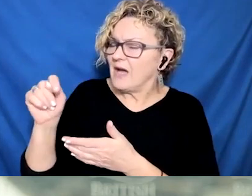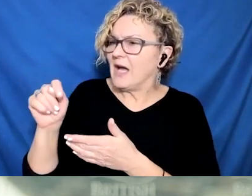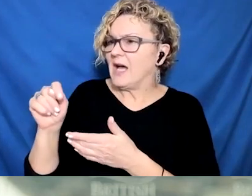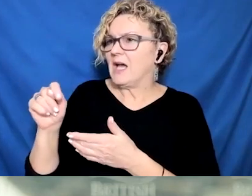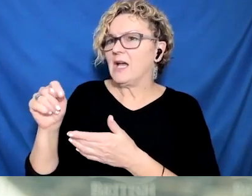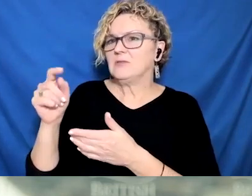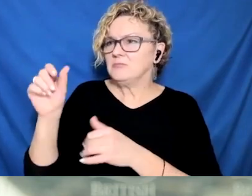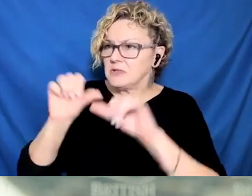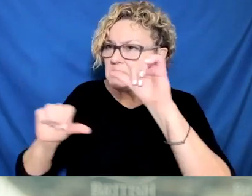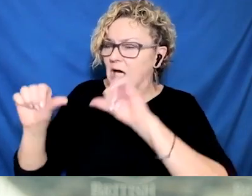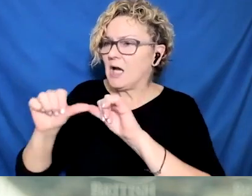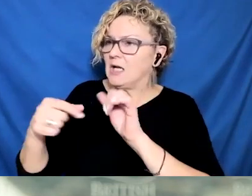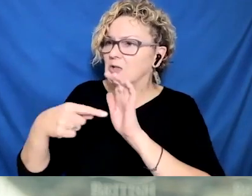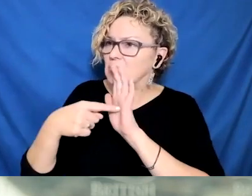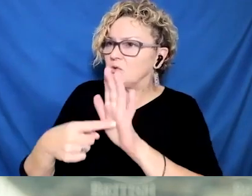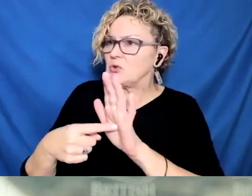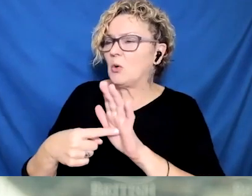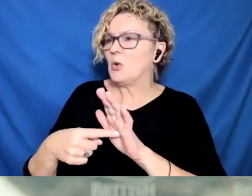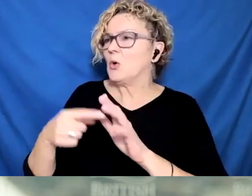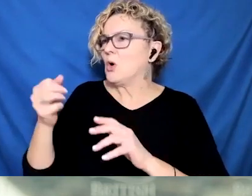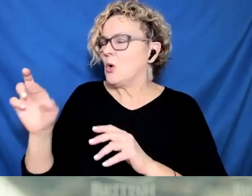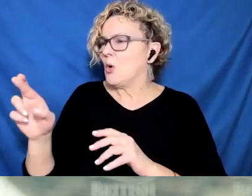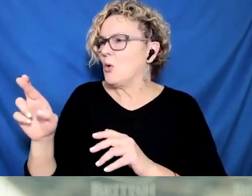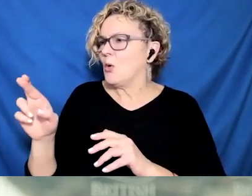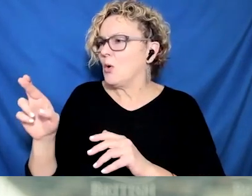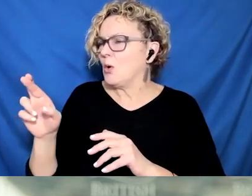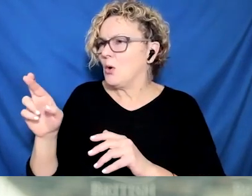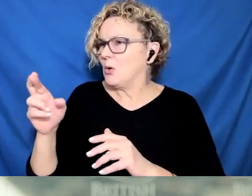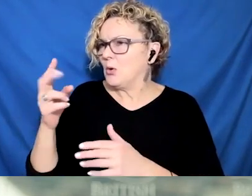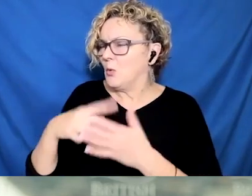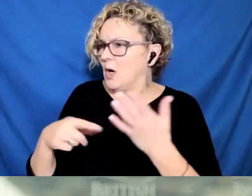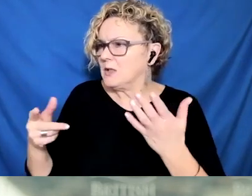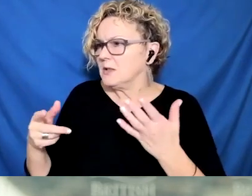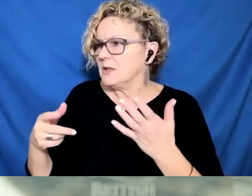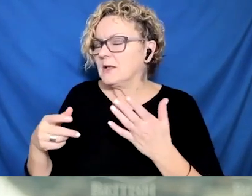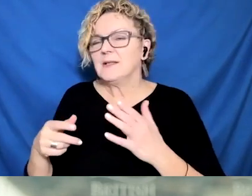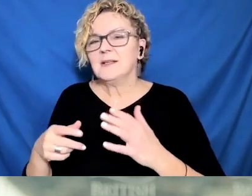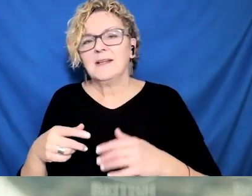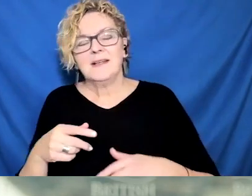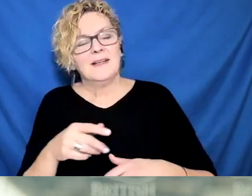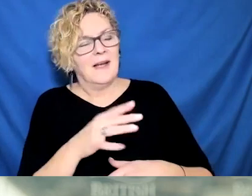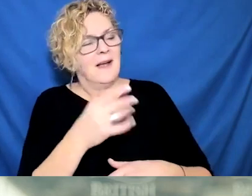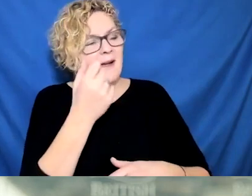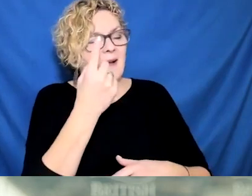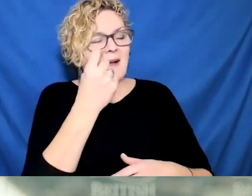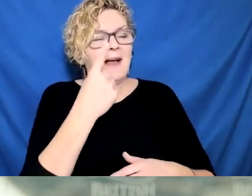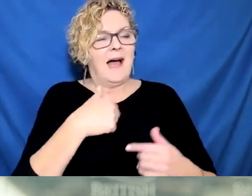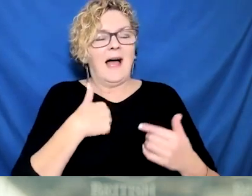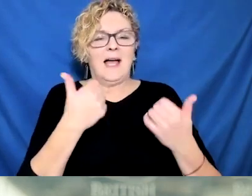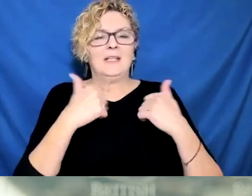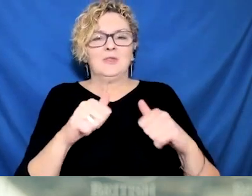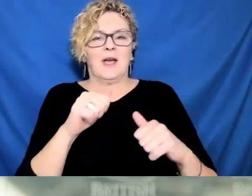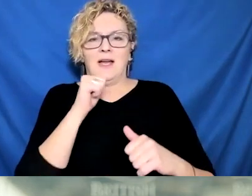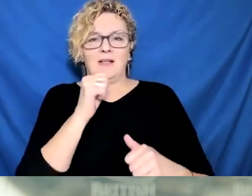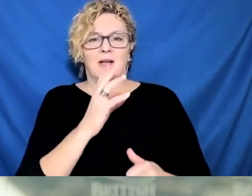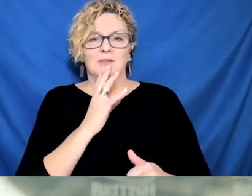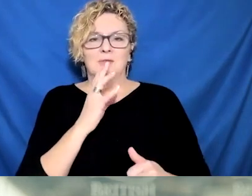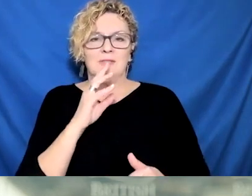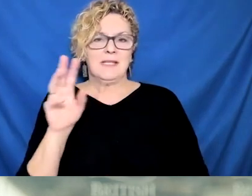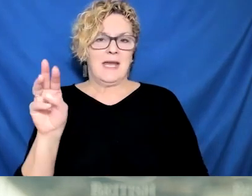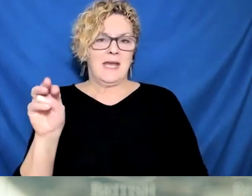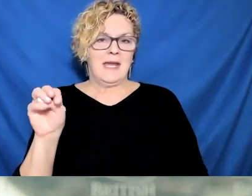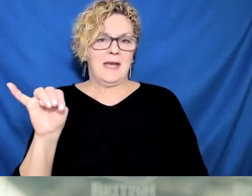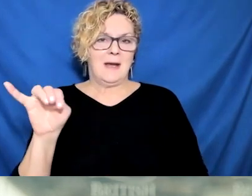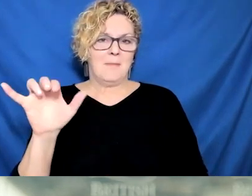Dr. Henry said today what the facts are, which is that in an